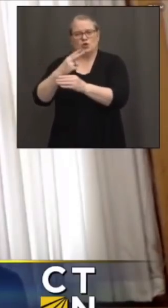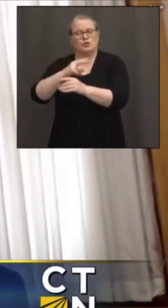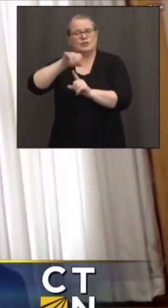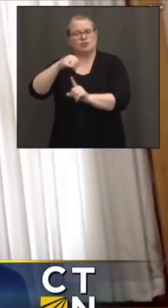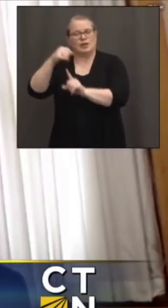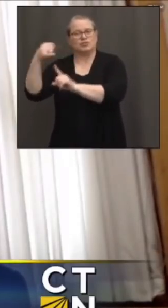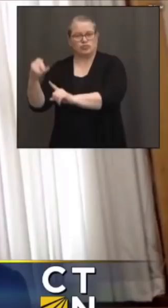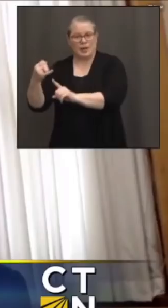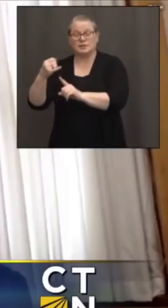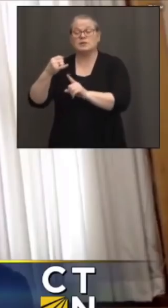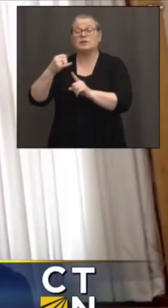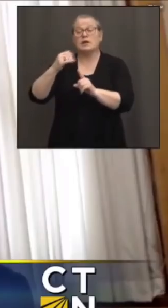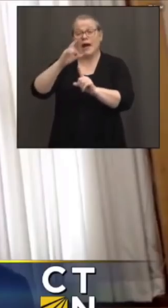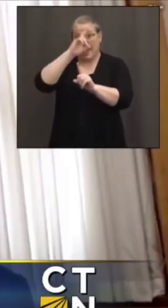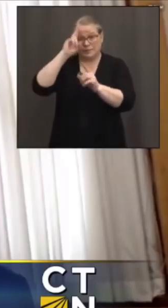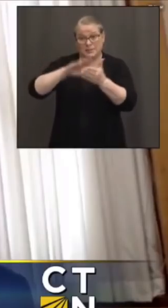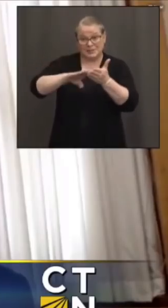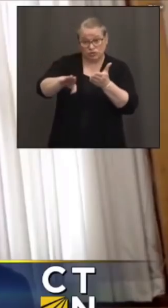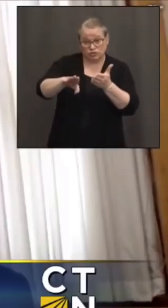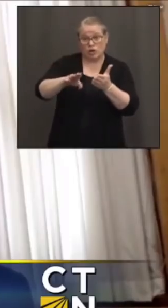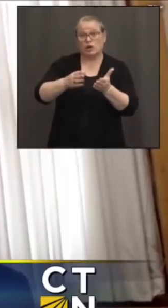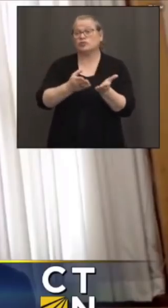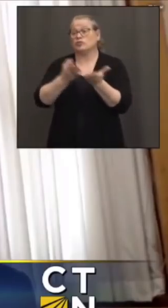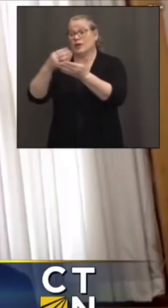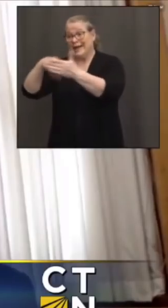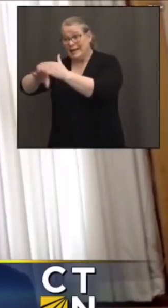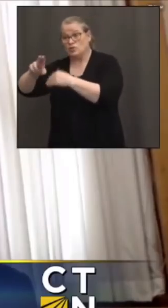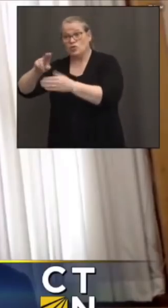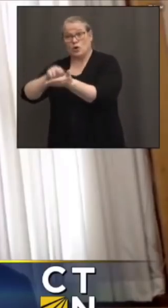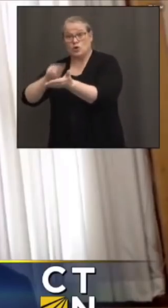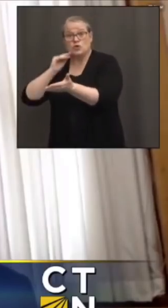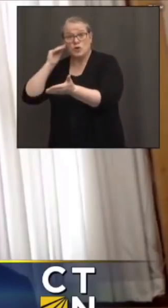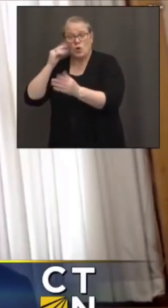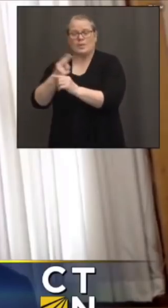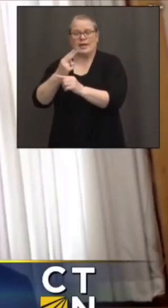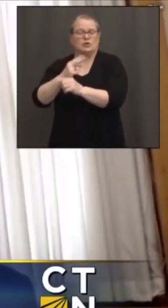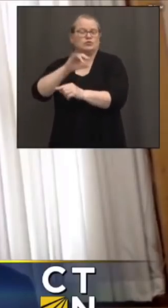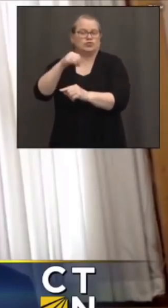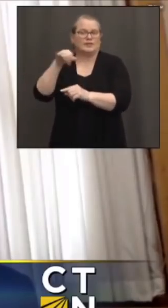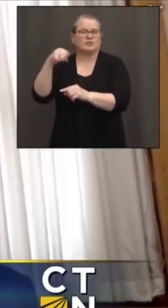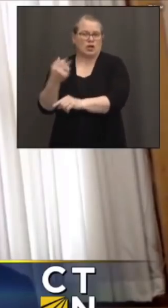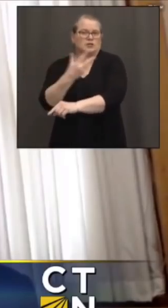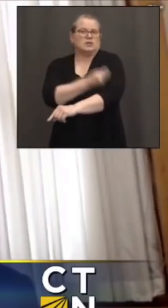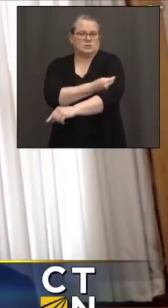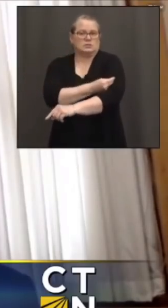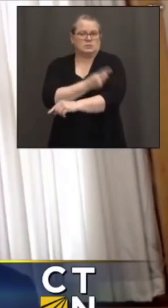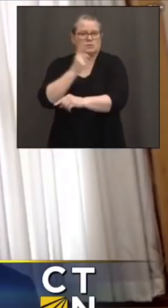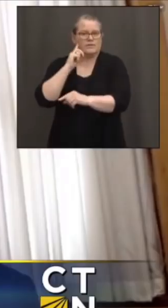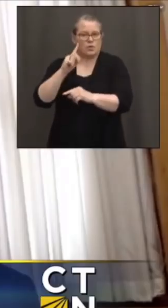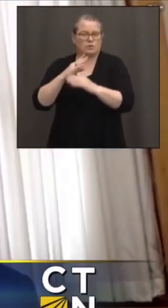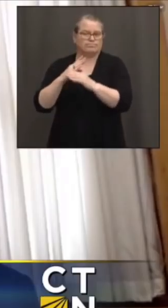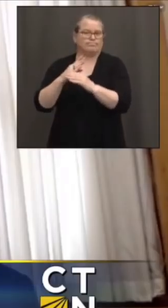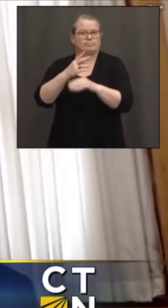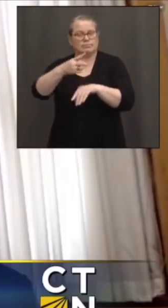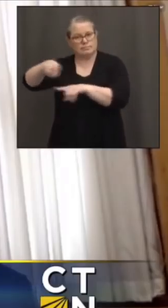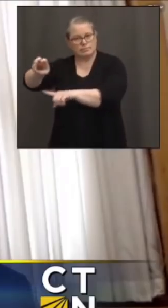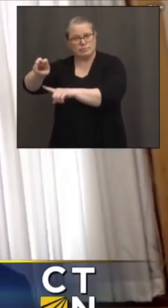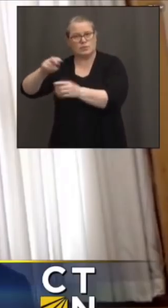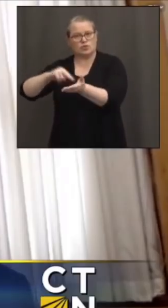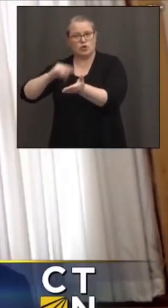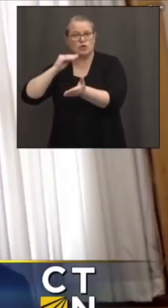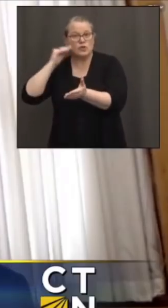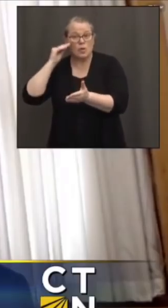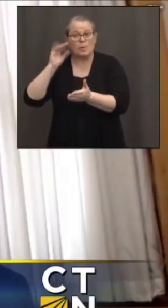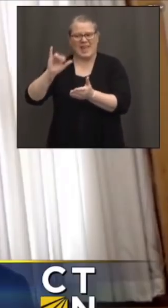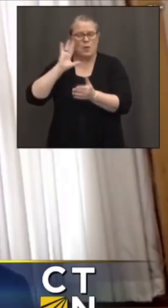nursing home, there will be some cases where that will continue. And where it doesn't, we're making plans with all of the involved providers